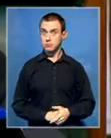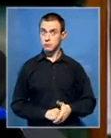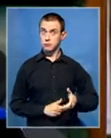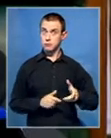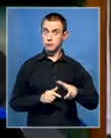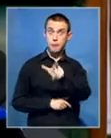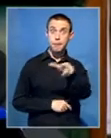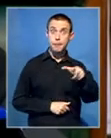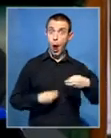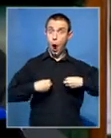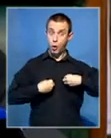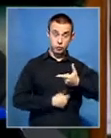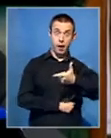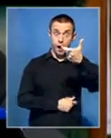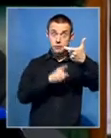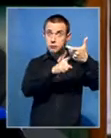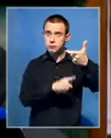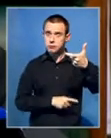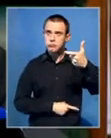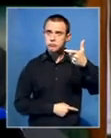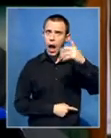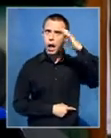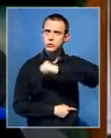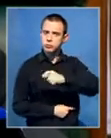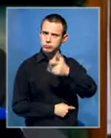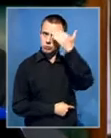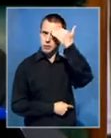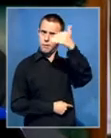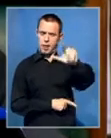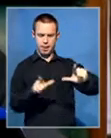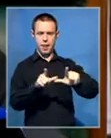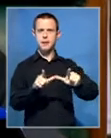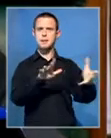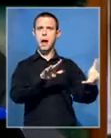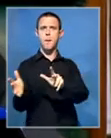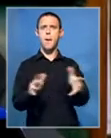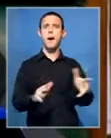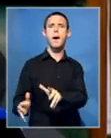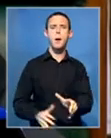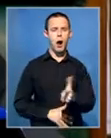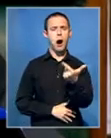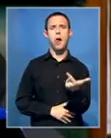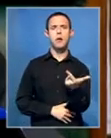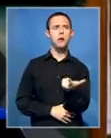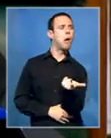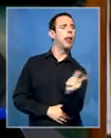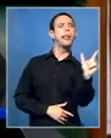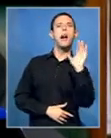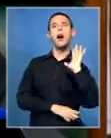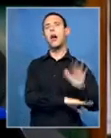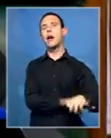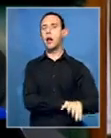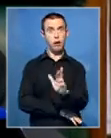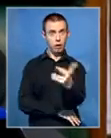A reasonable person in terms of the ownership of a gun can, for some reason, not know where the weapon finds itself and then